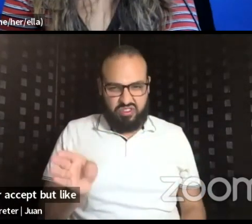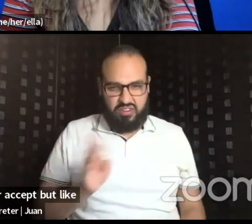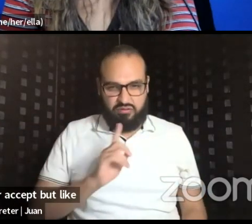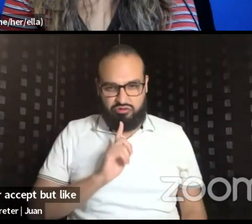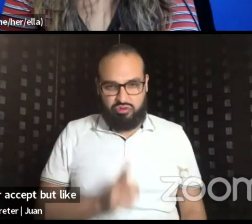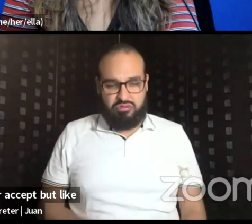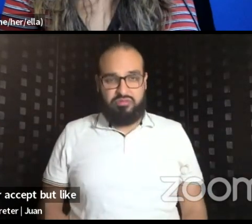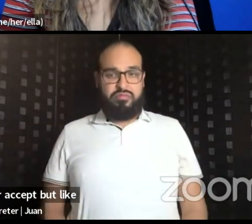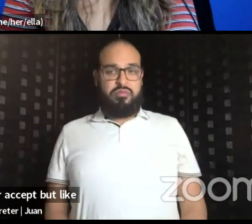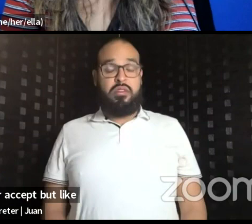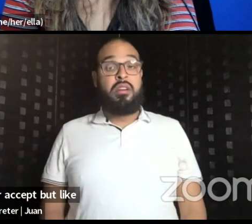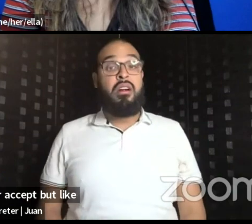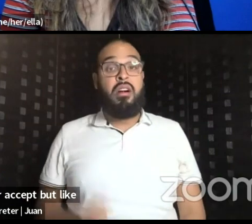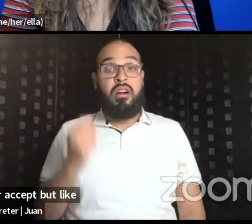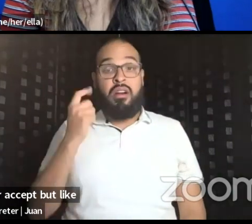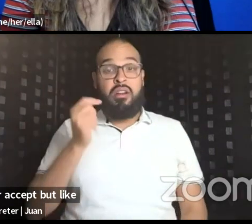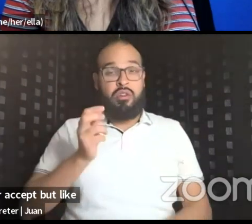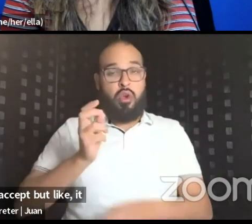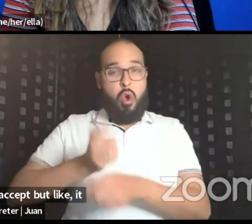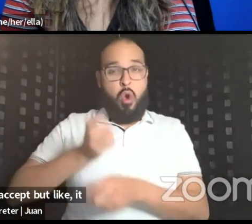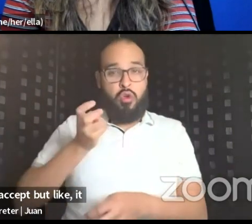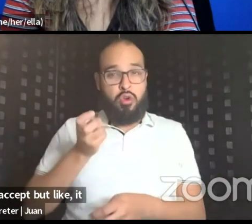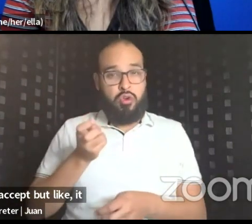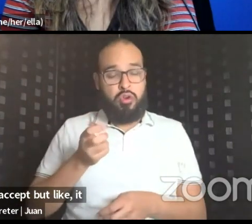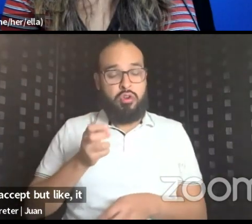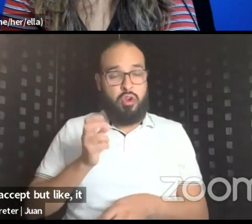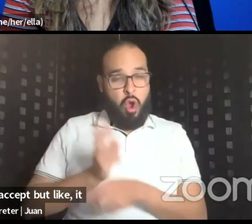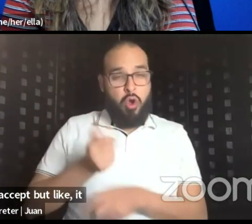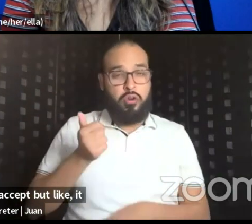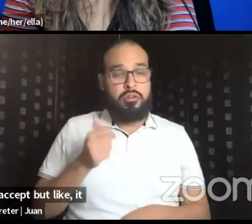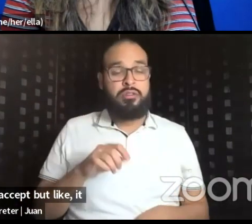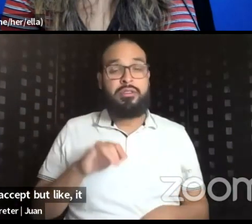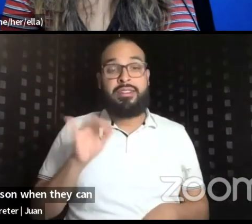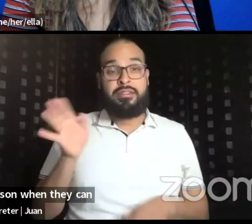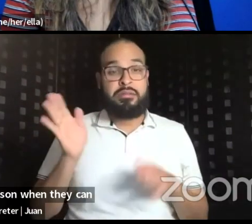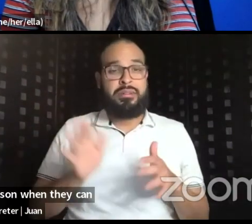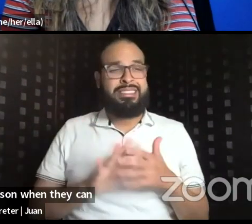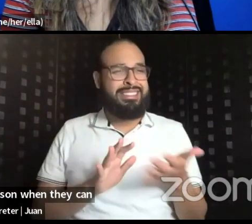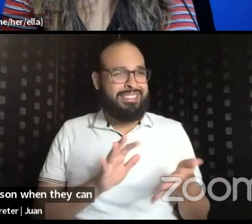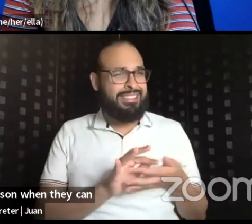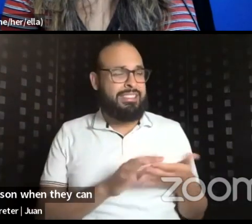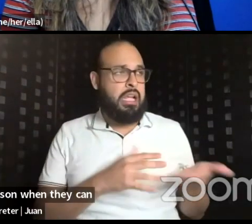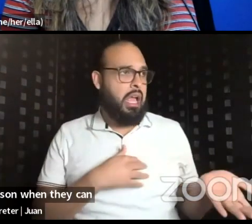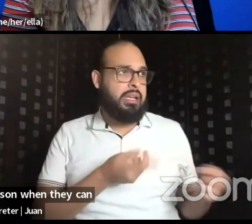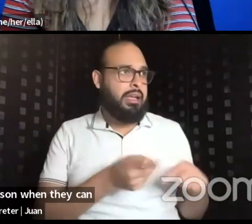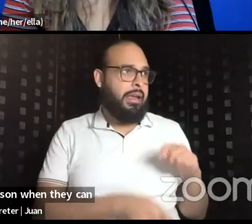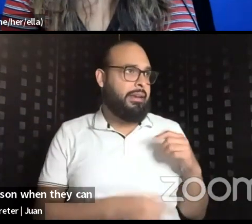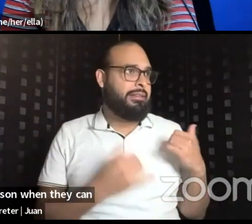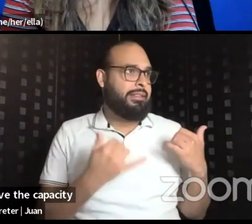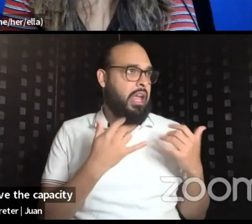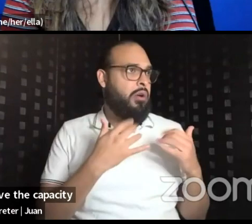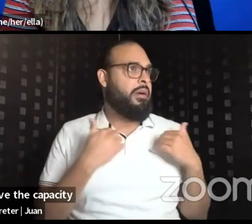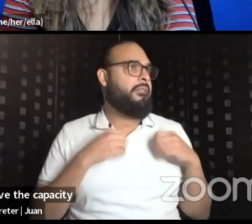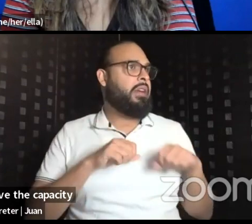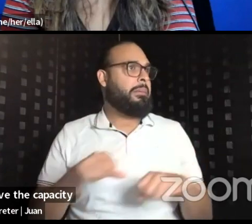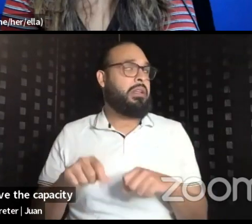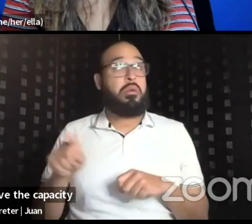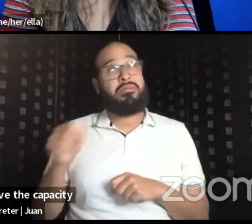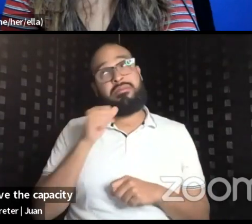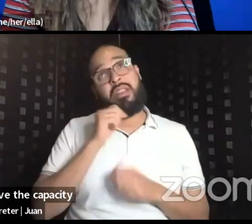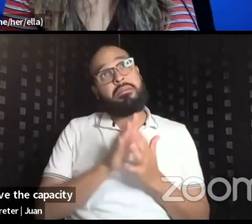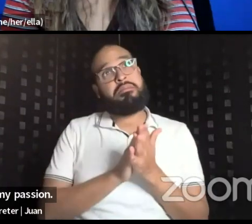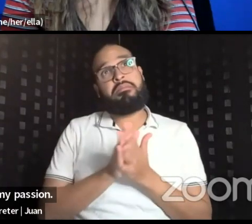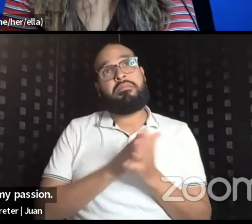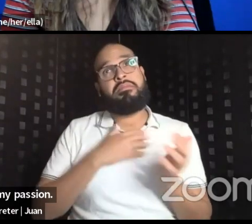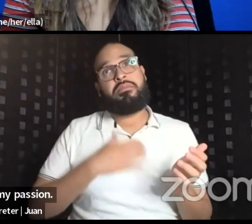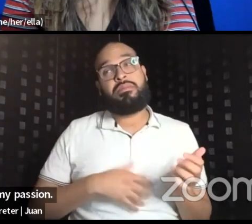it is so much harder to do that to a person when they can literally by project be like, I don't have the capacity for that, or that's not within my passion. Or I thought I could commit